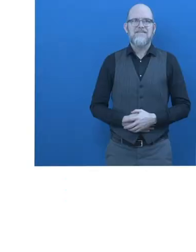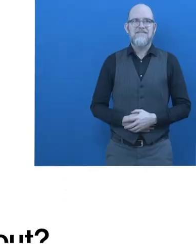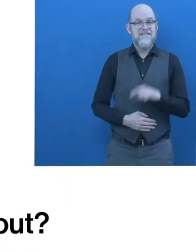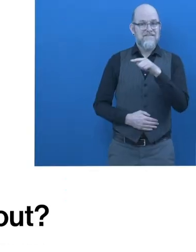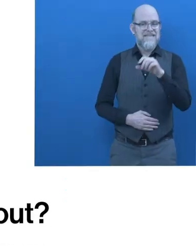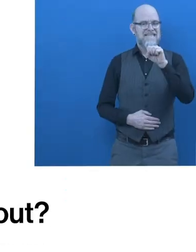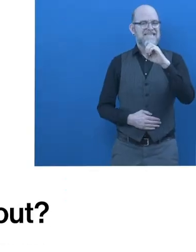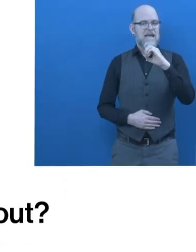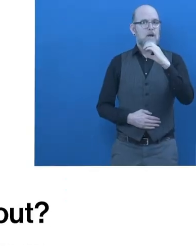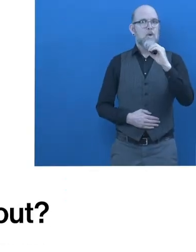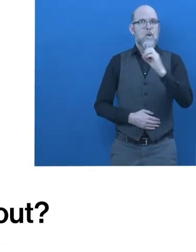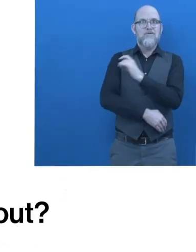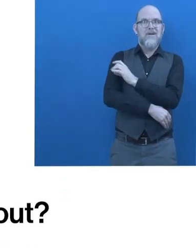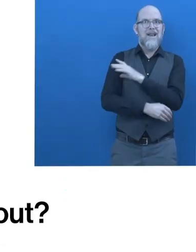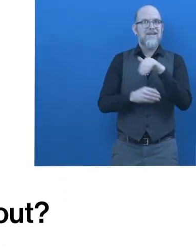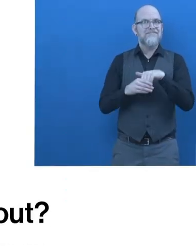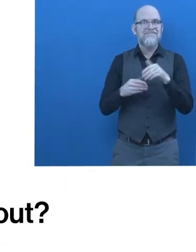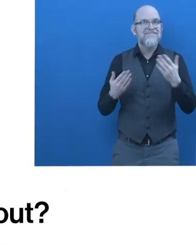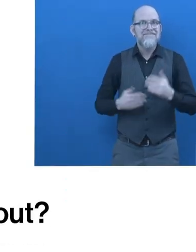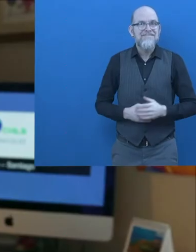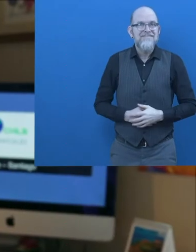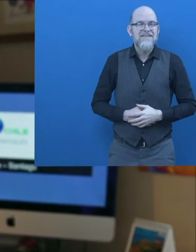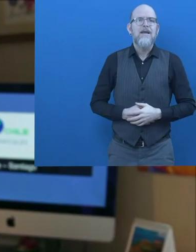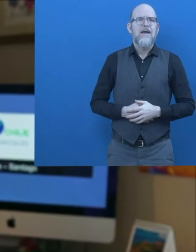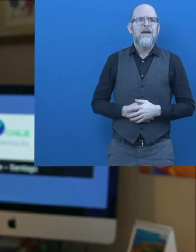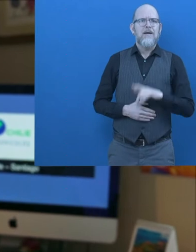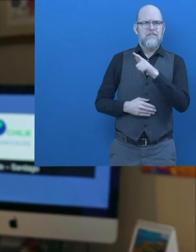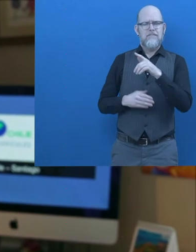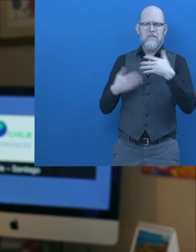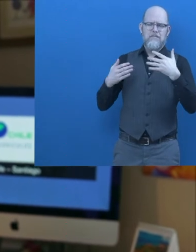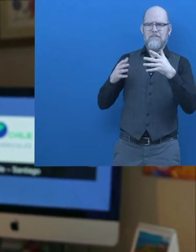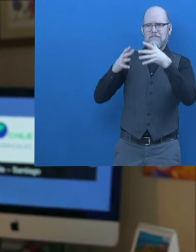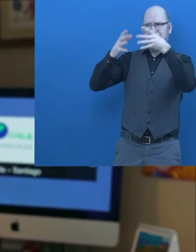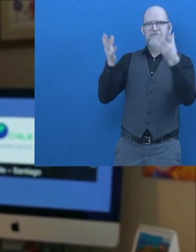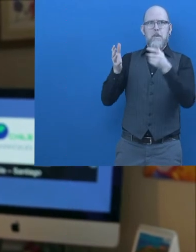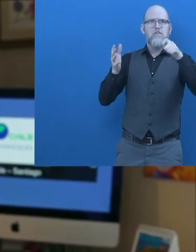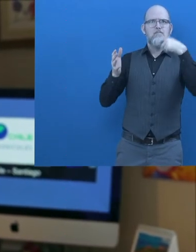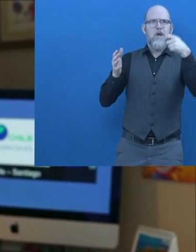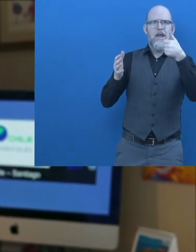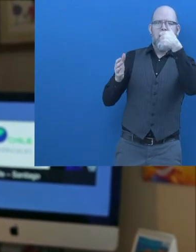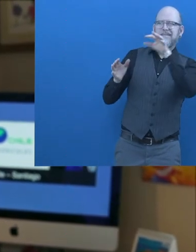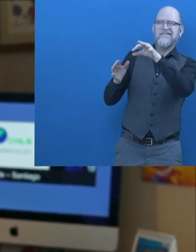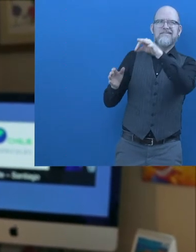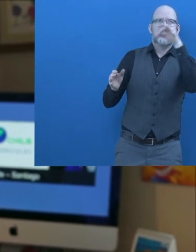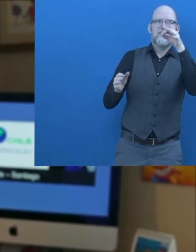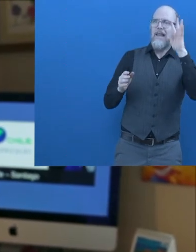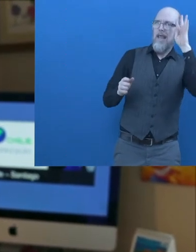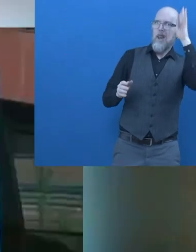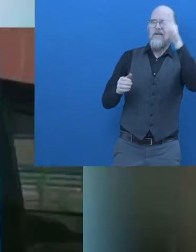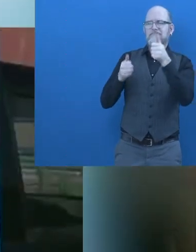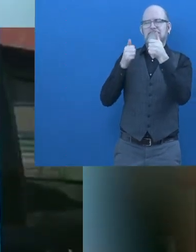What is Seco Chile about? The essential elements of our innovations